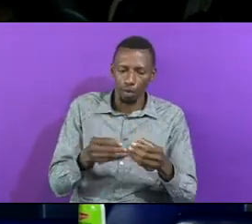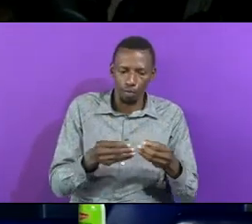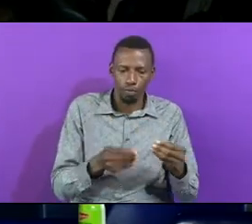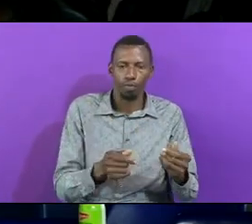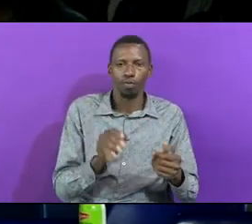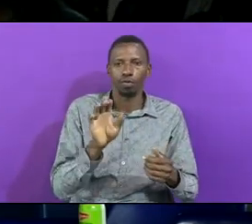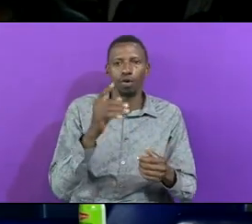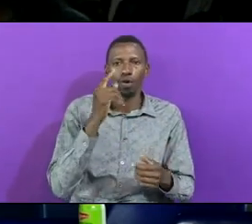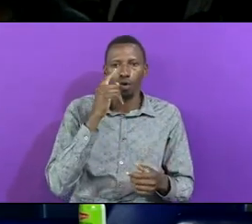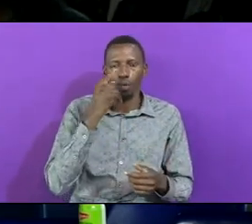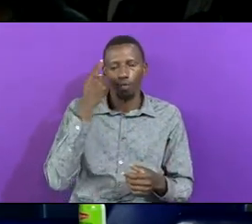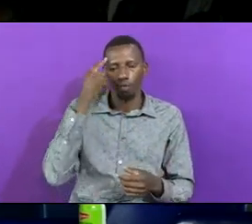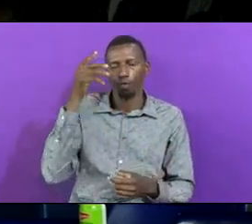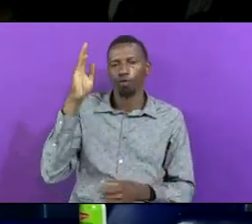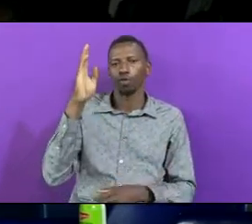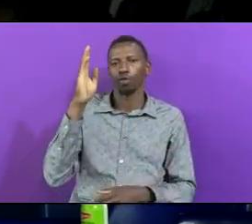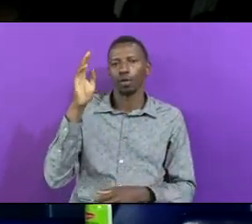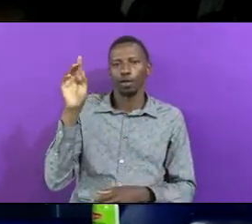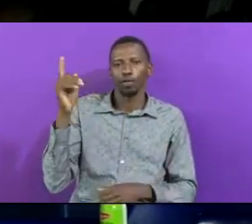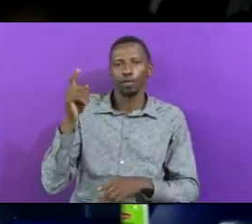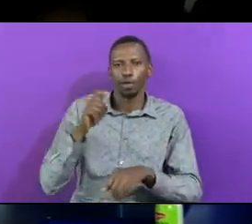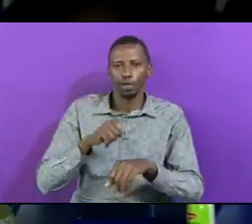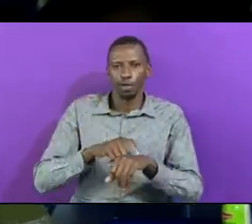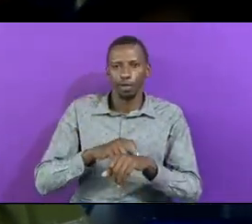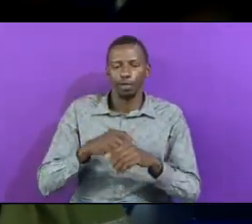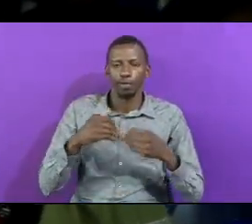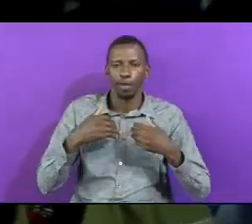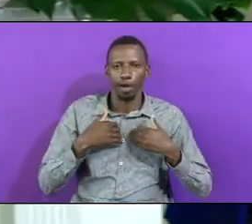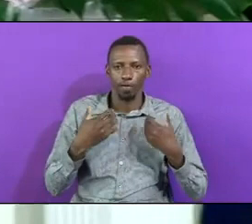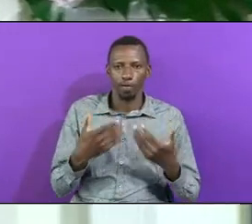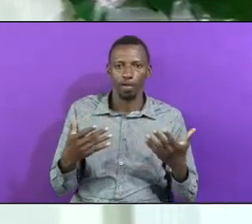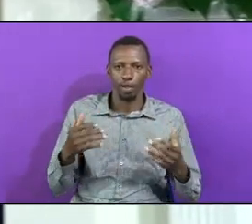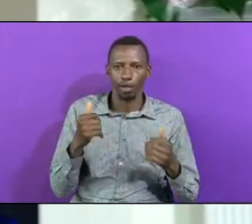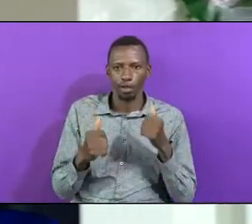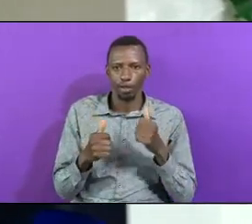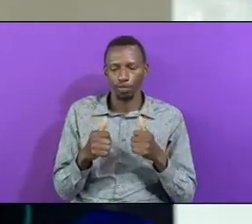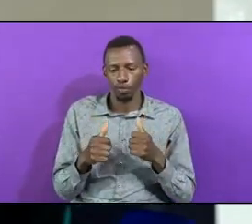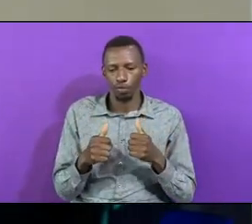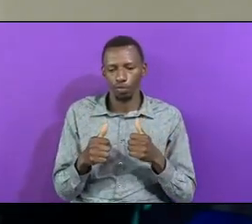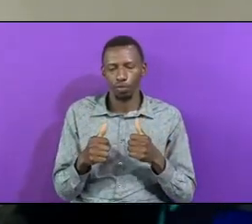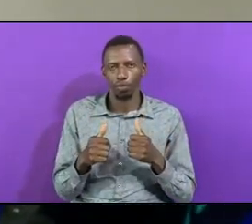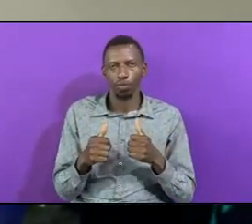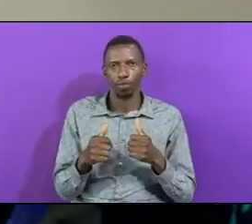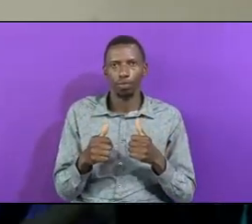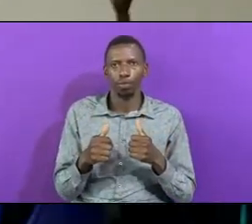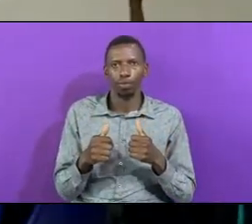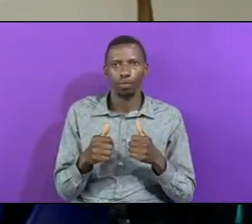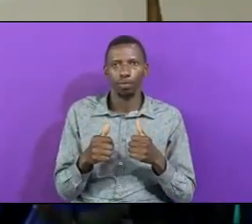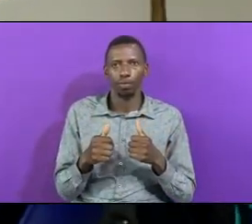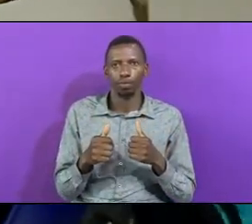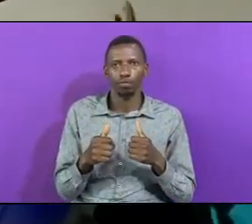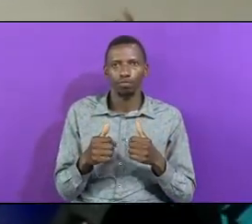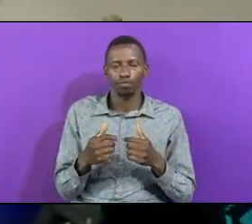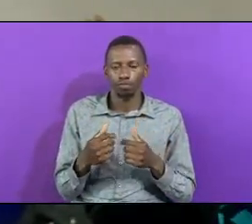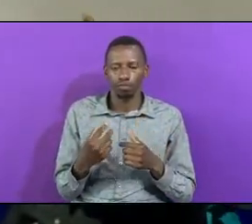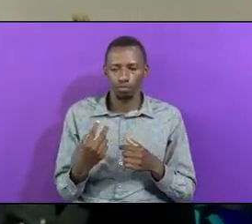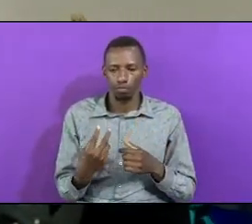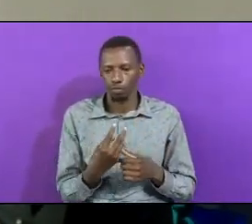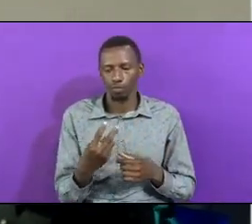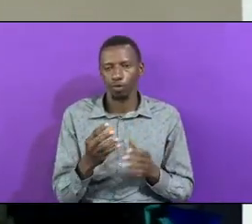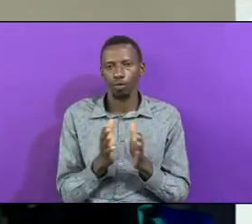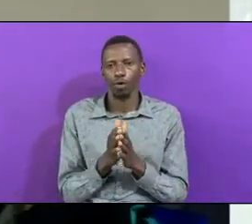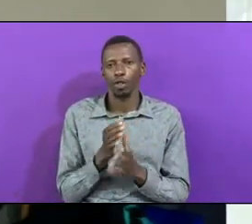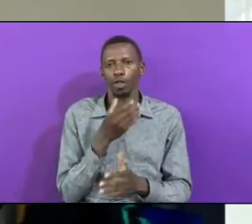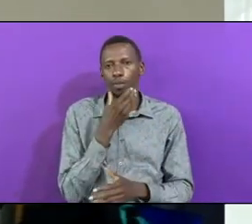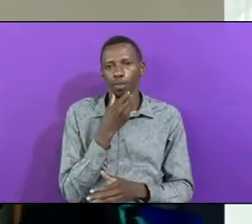For The First Time And There Are Things That A Company Makes God Speak You Know You Can